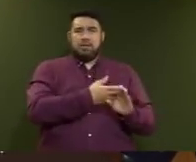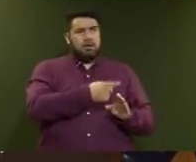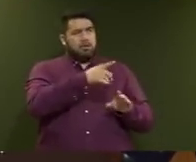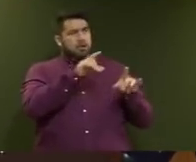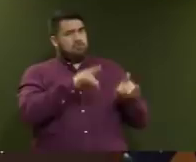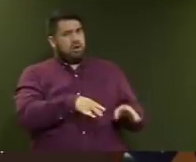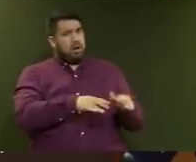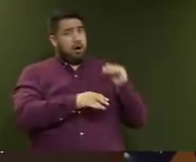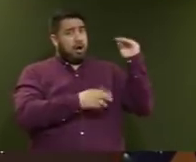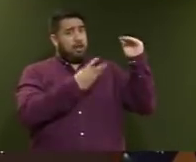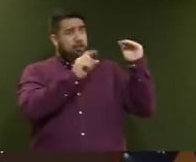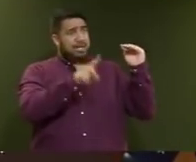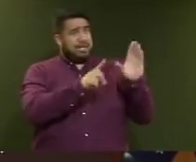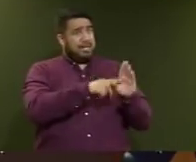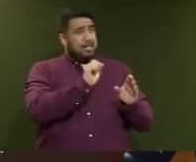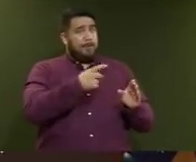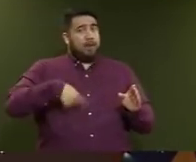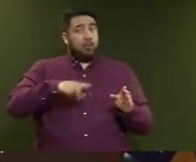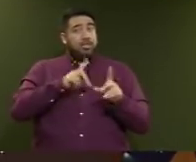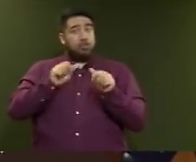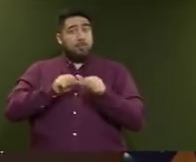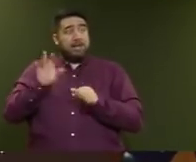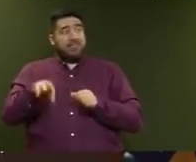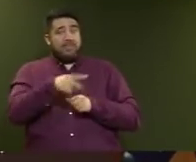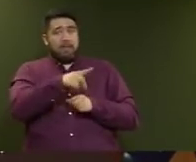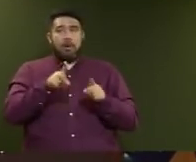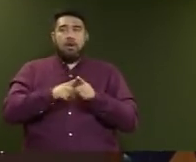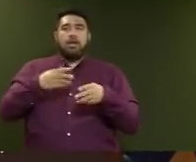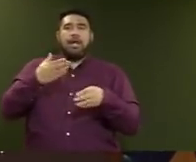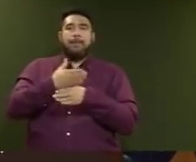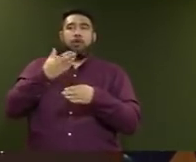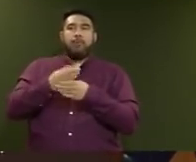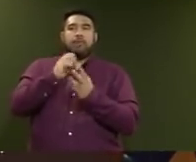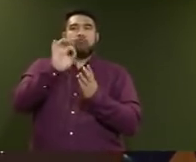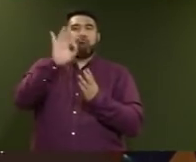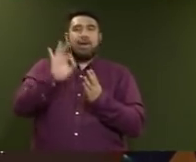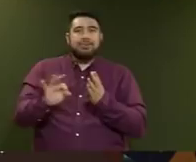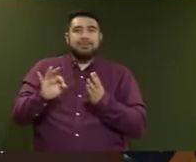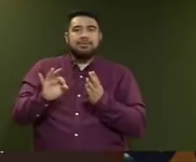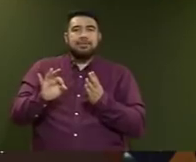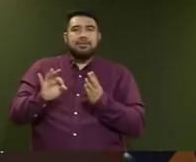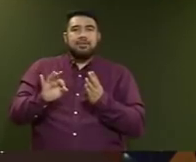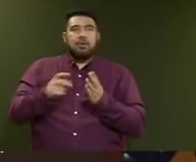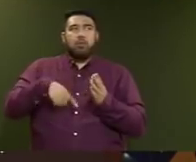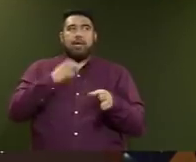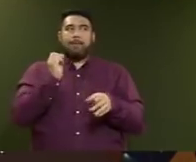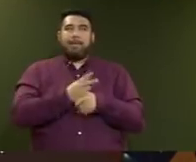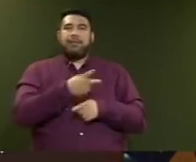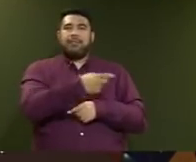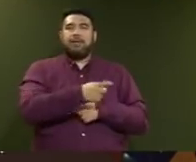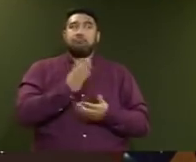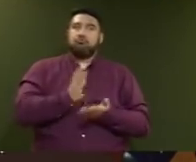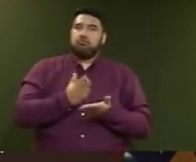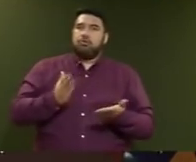outperforming them on things like an employment rate. On things like the employment rate, we absolutely are. And Mr